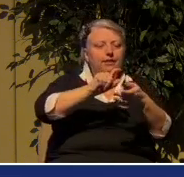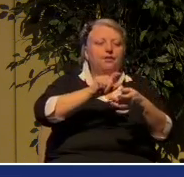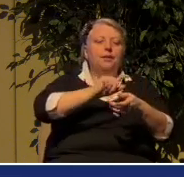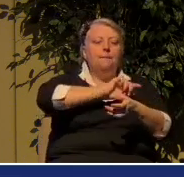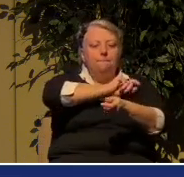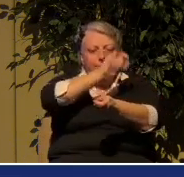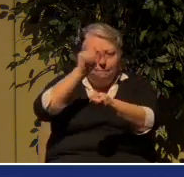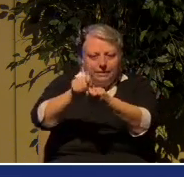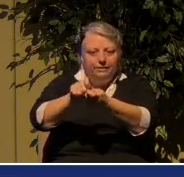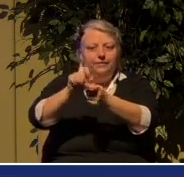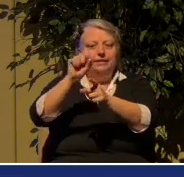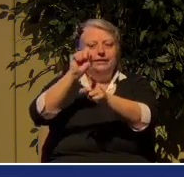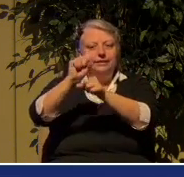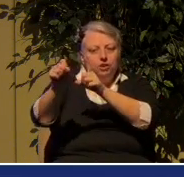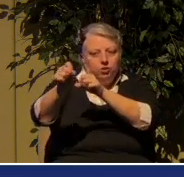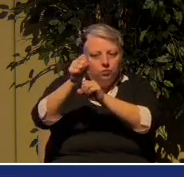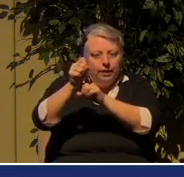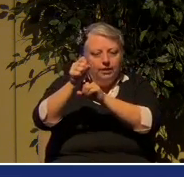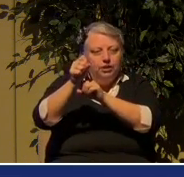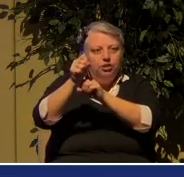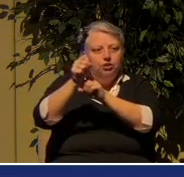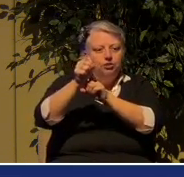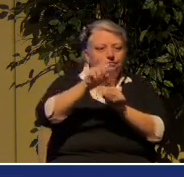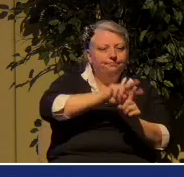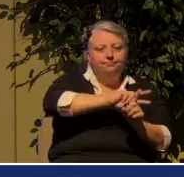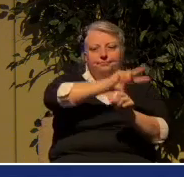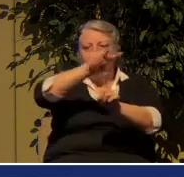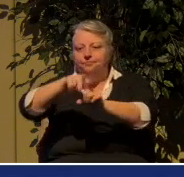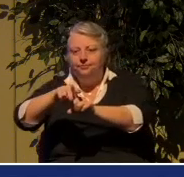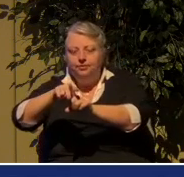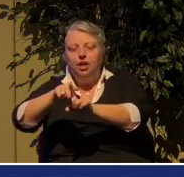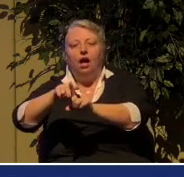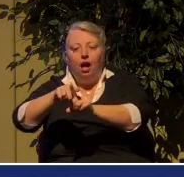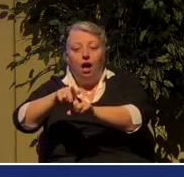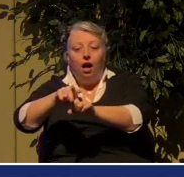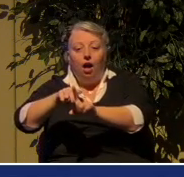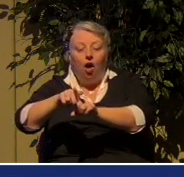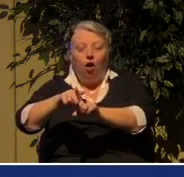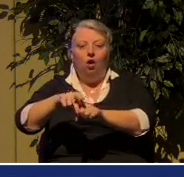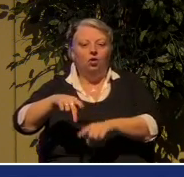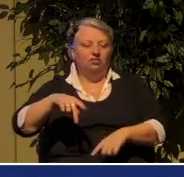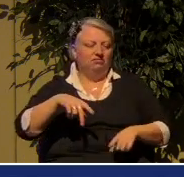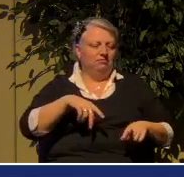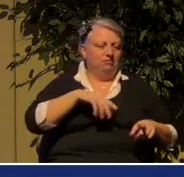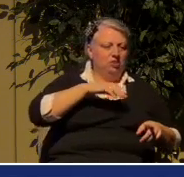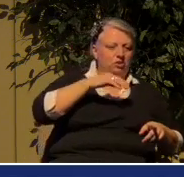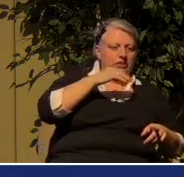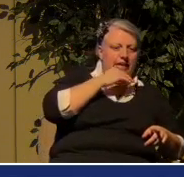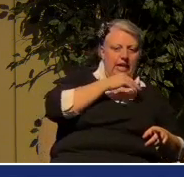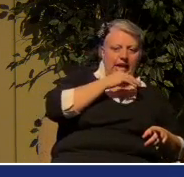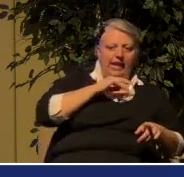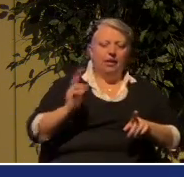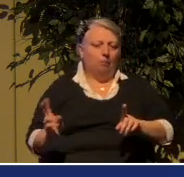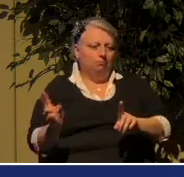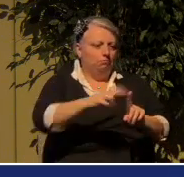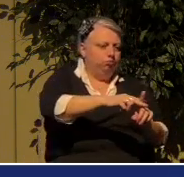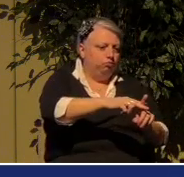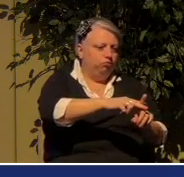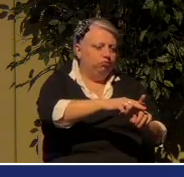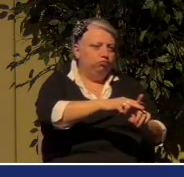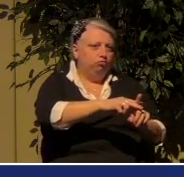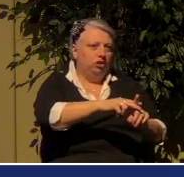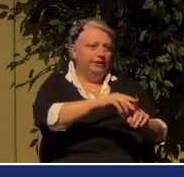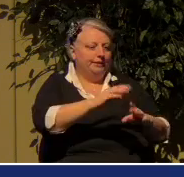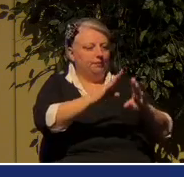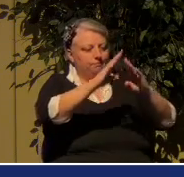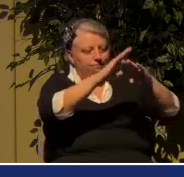specific situations so that we can wield the Word of God as the sword of the Spirit. That takes